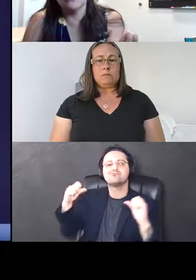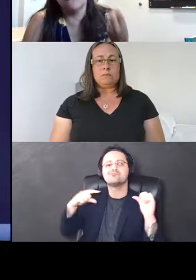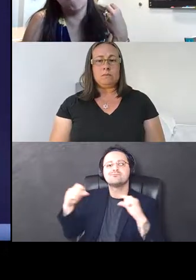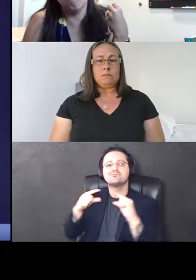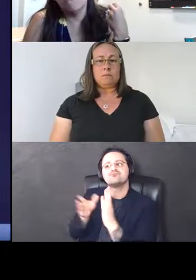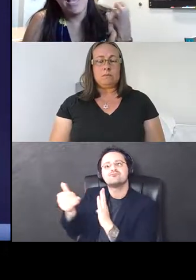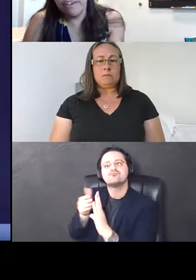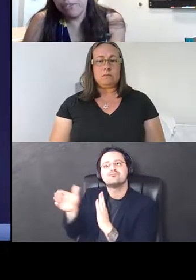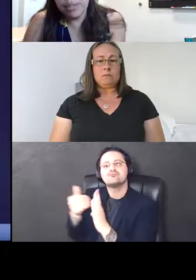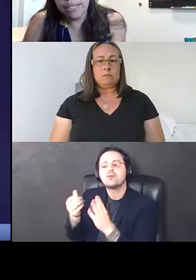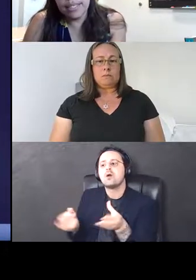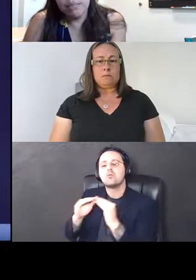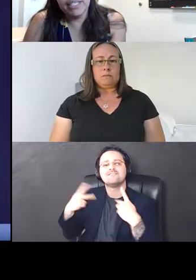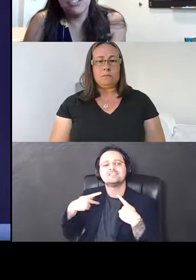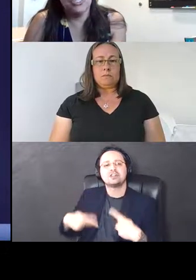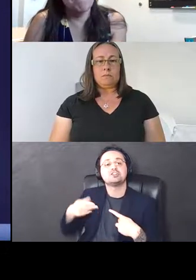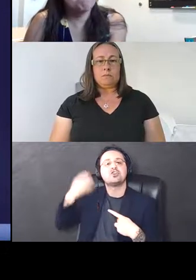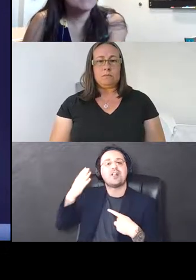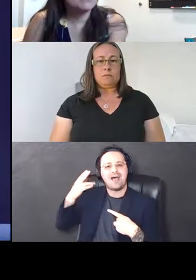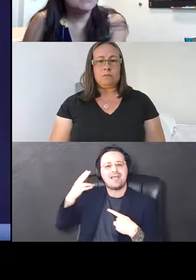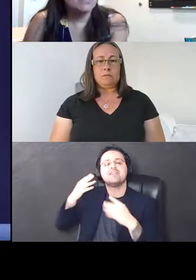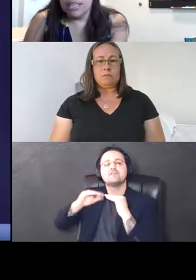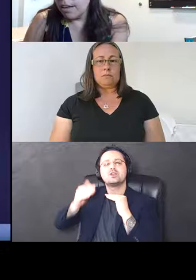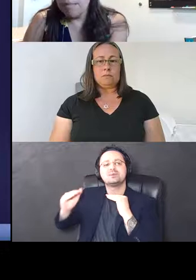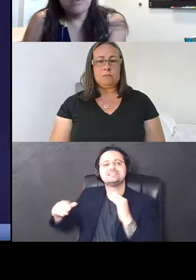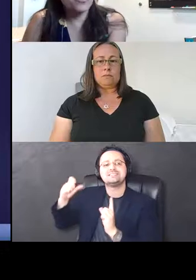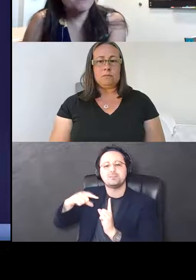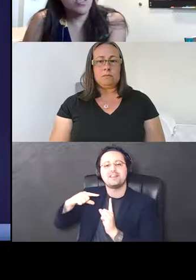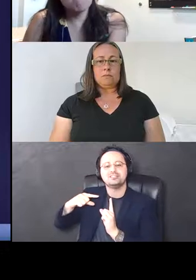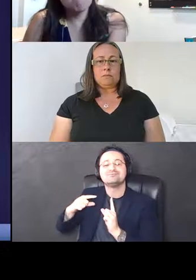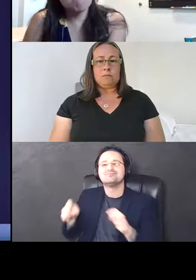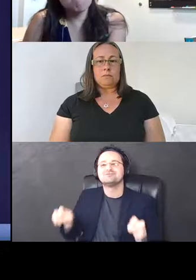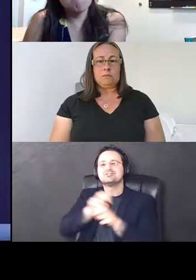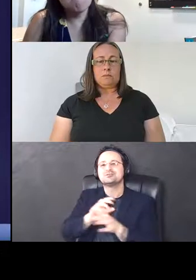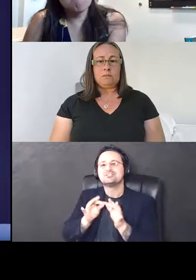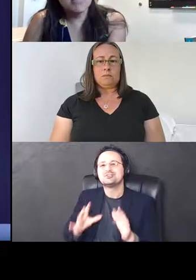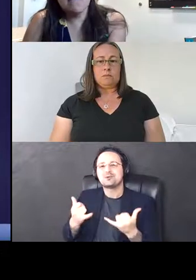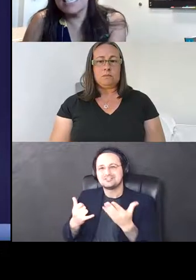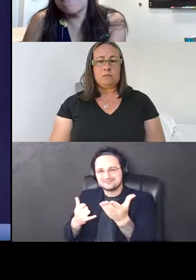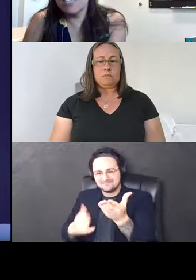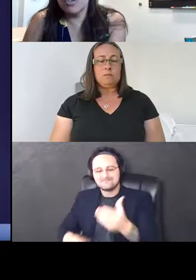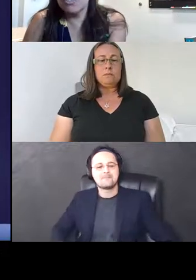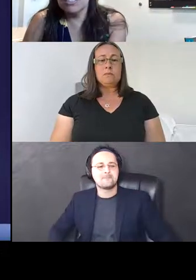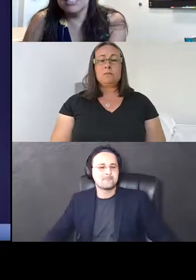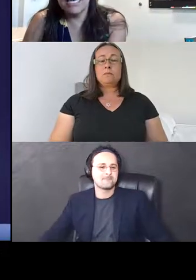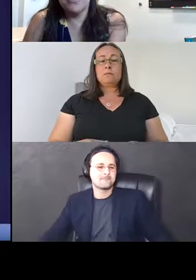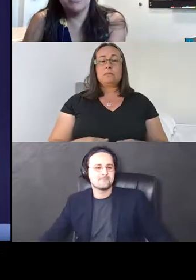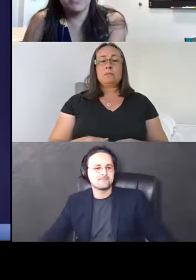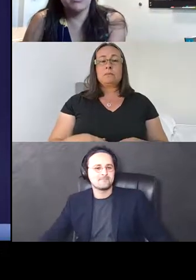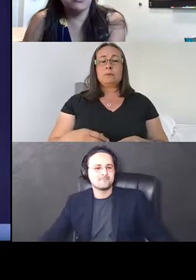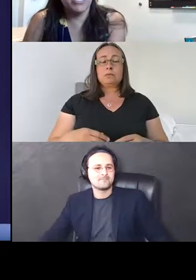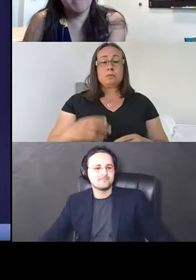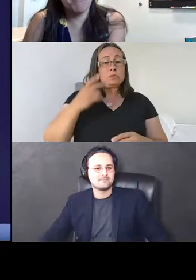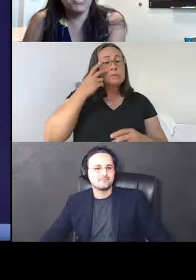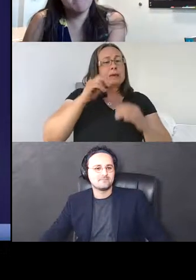physiological high frequency stimulation. And we've not done this in vivo to see how